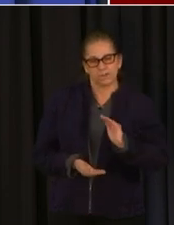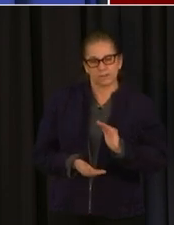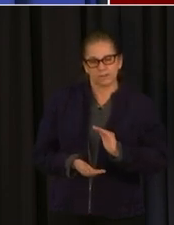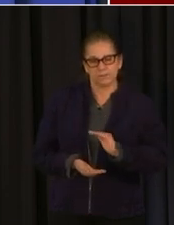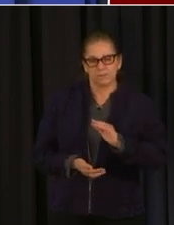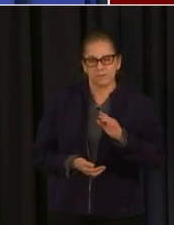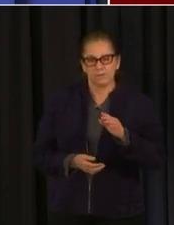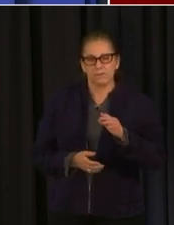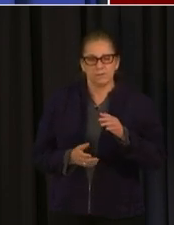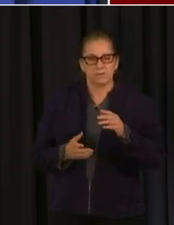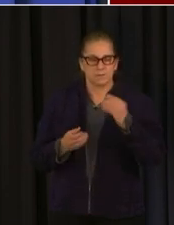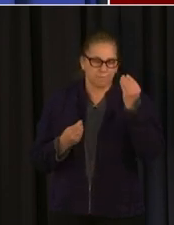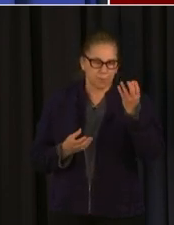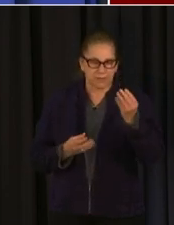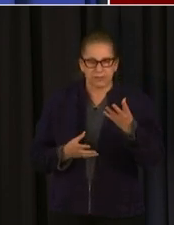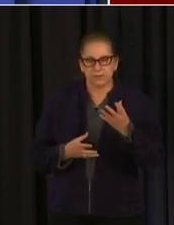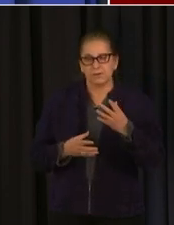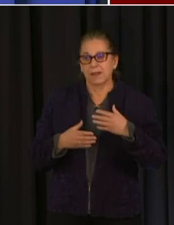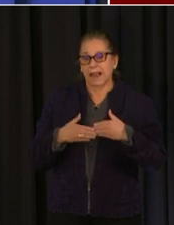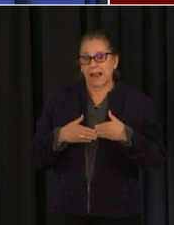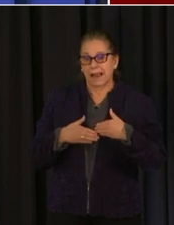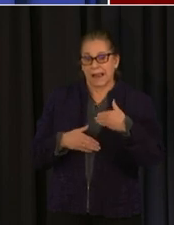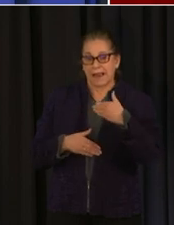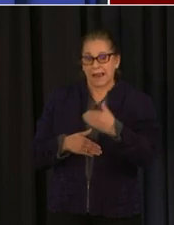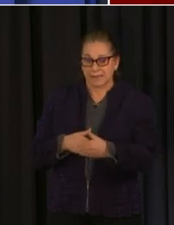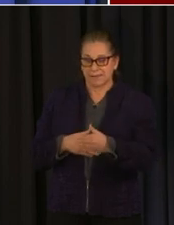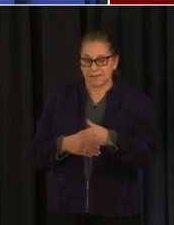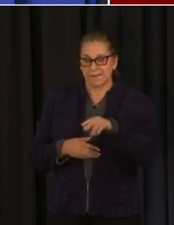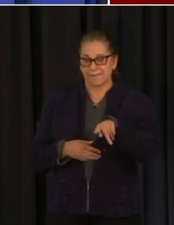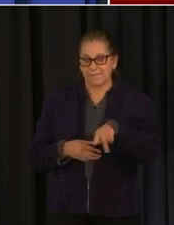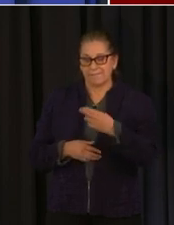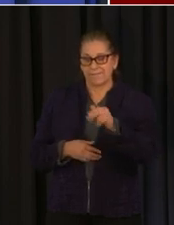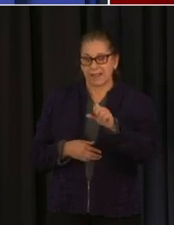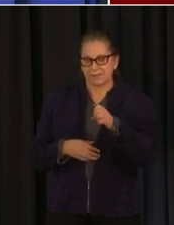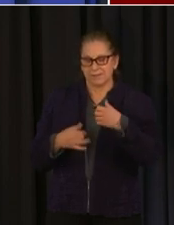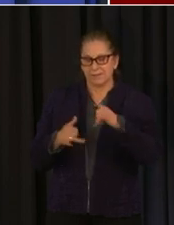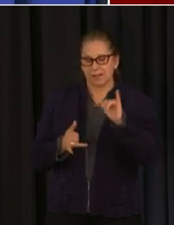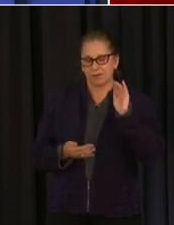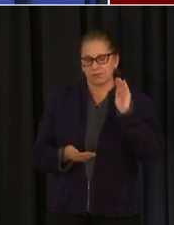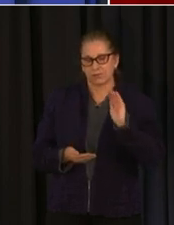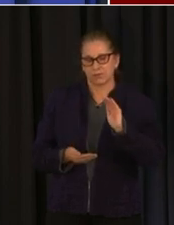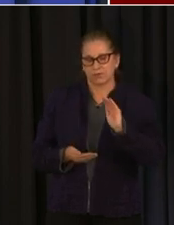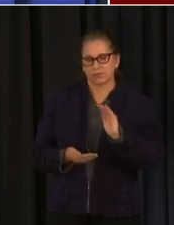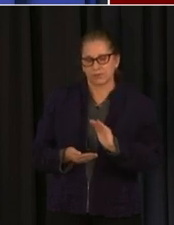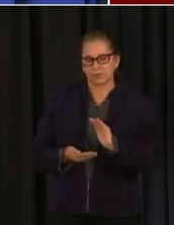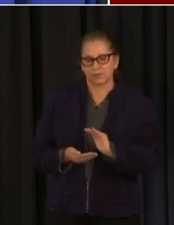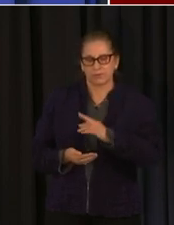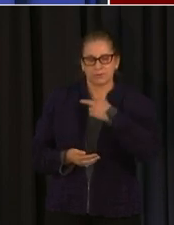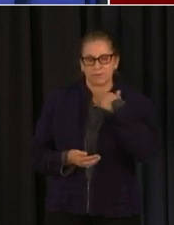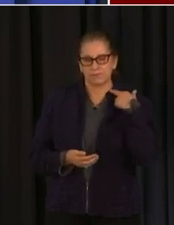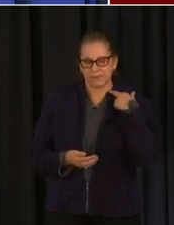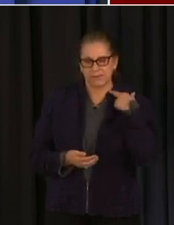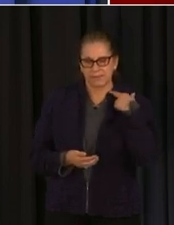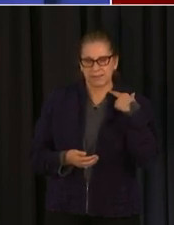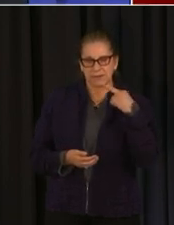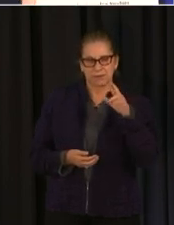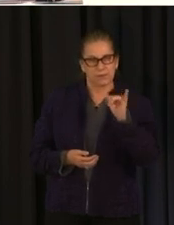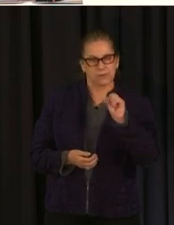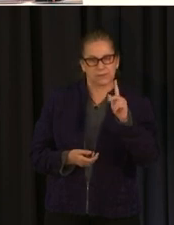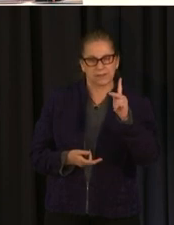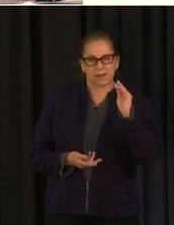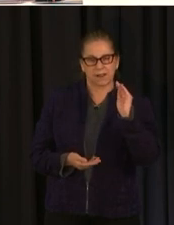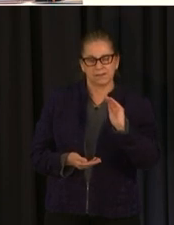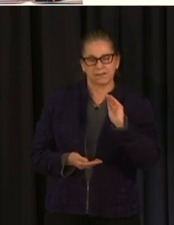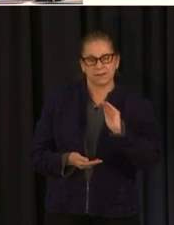moved into uh we continue to have a risk mitigation approach but it's the public's understanding of their risk if they participate in certain